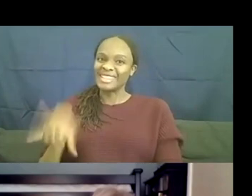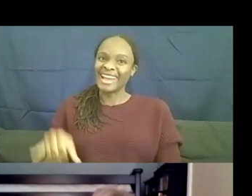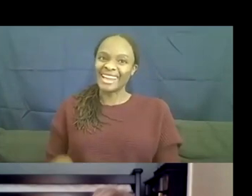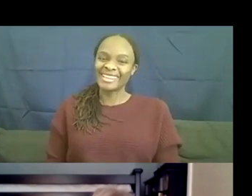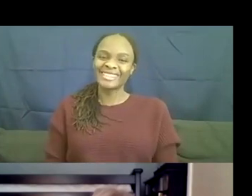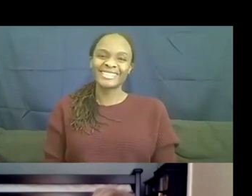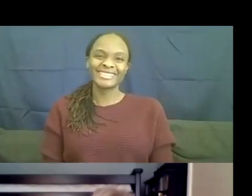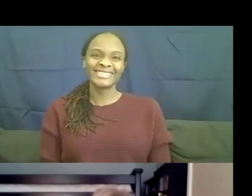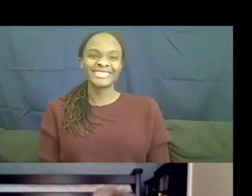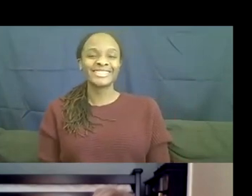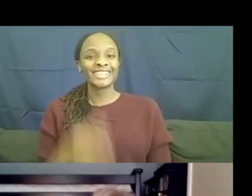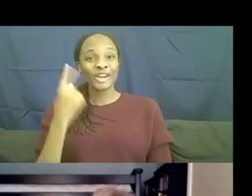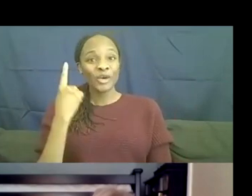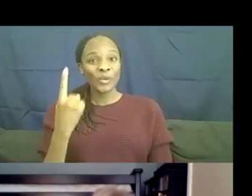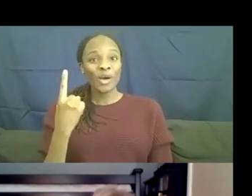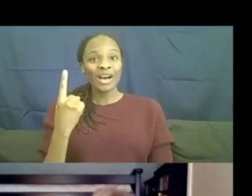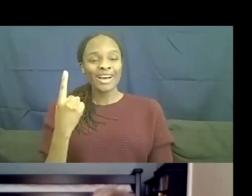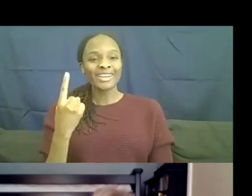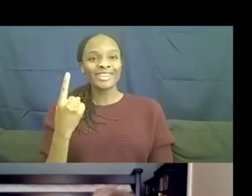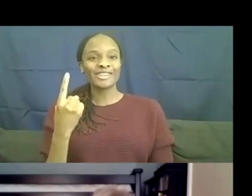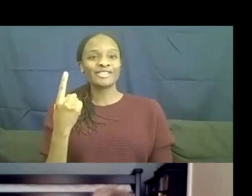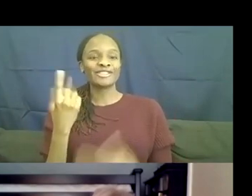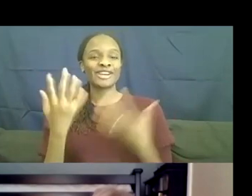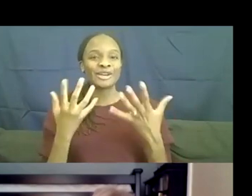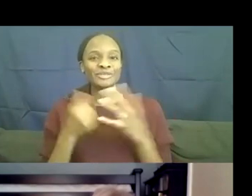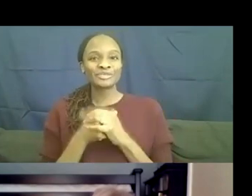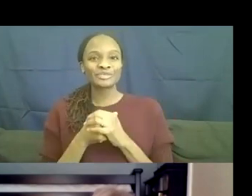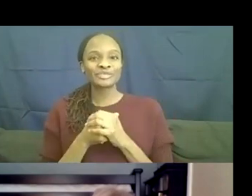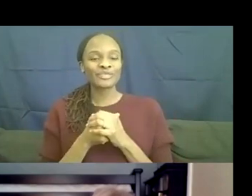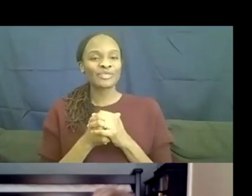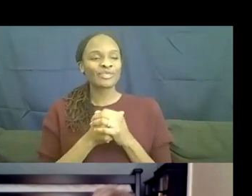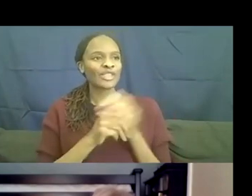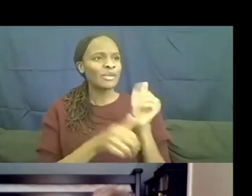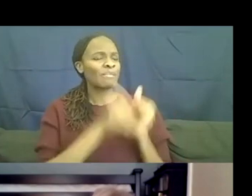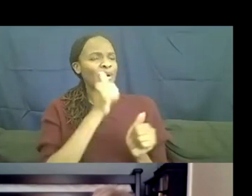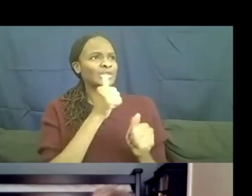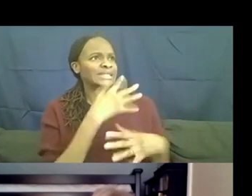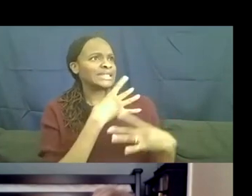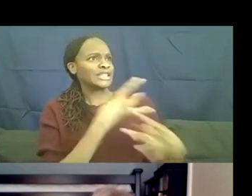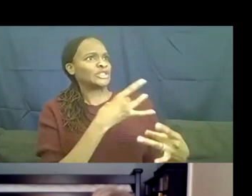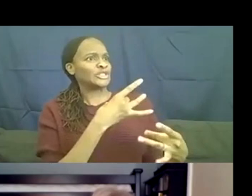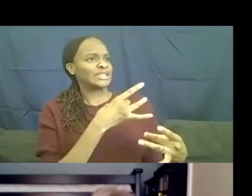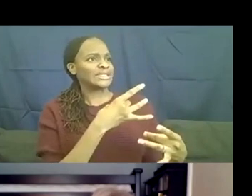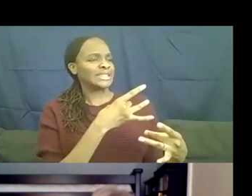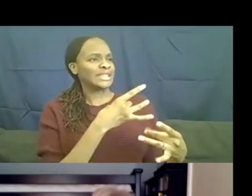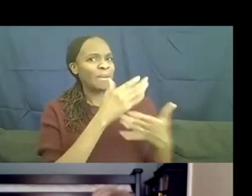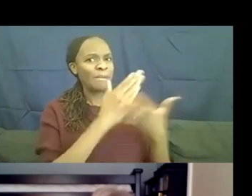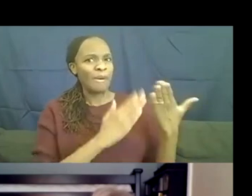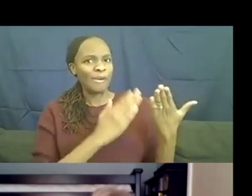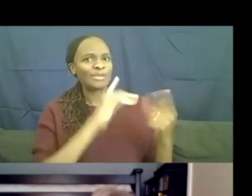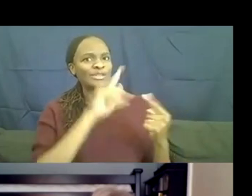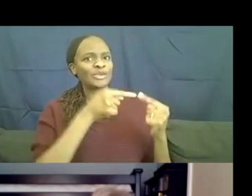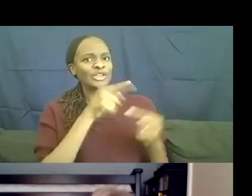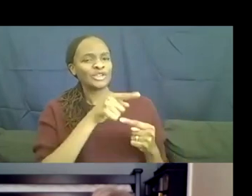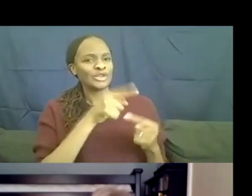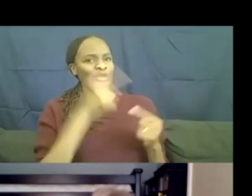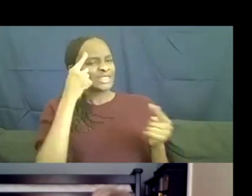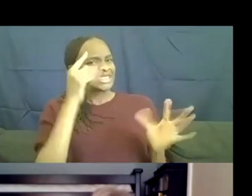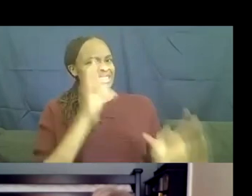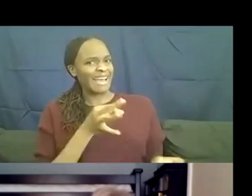Um, one of the, um, sort of, um, most captivating shows was when you decided to explore, um,